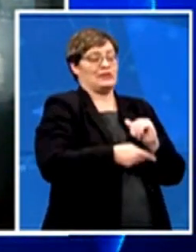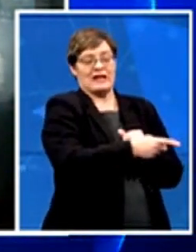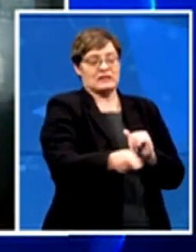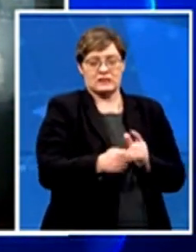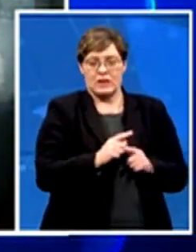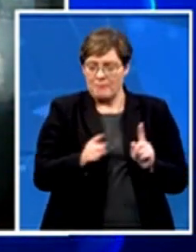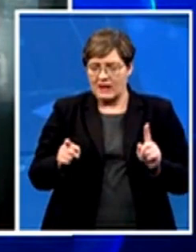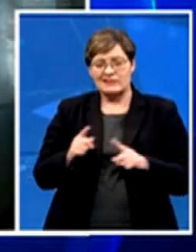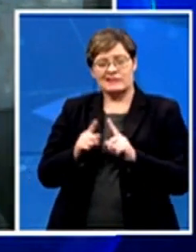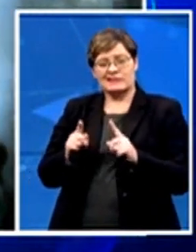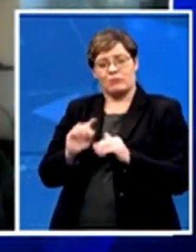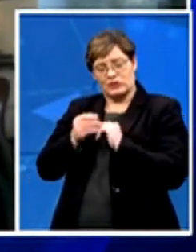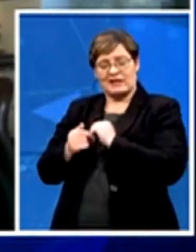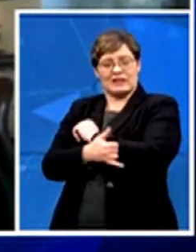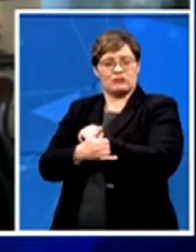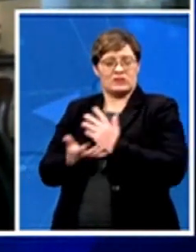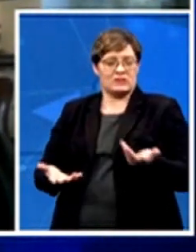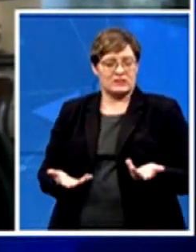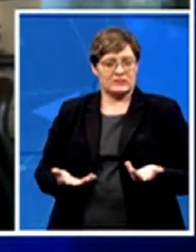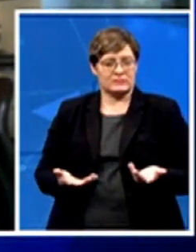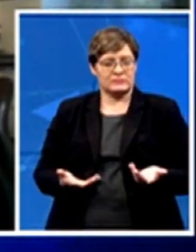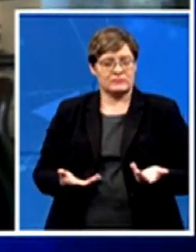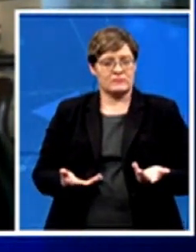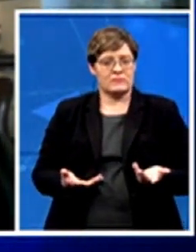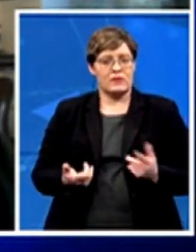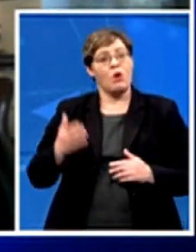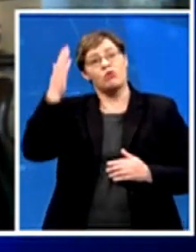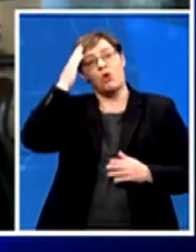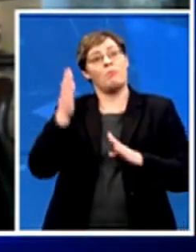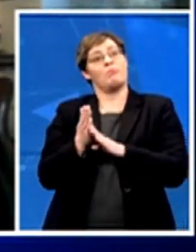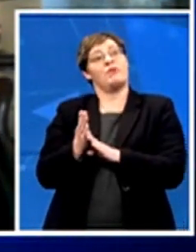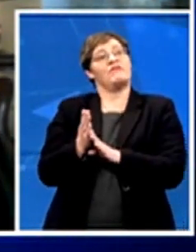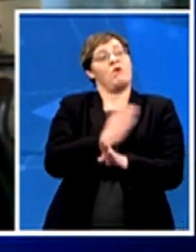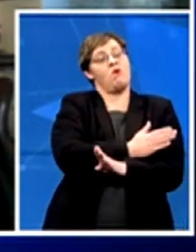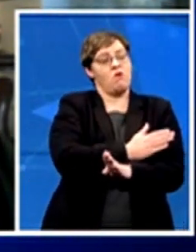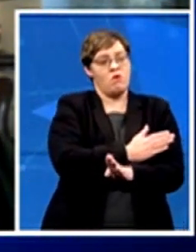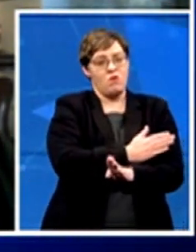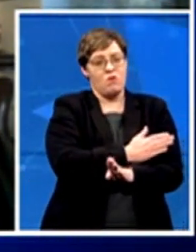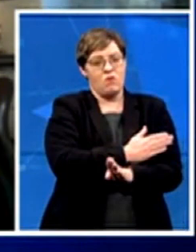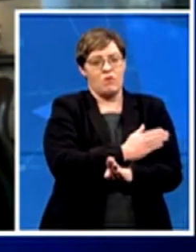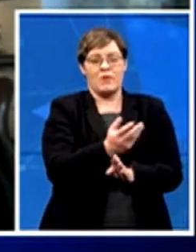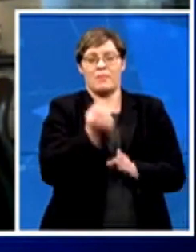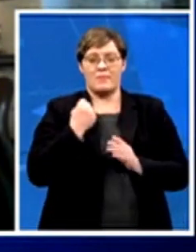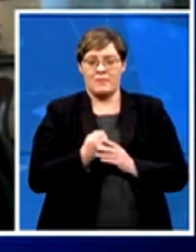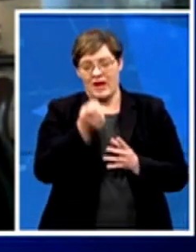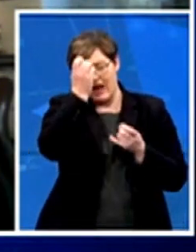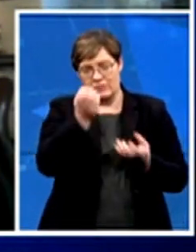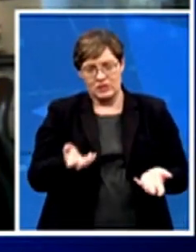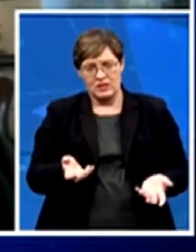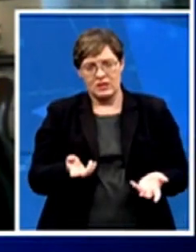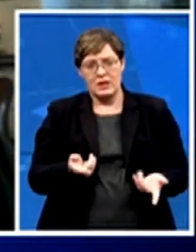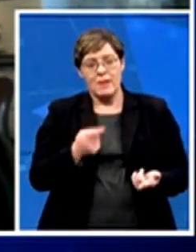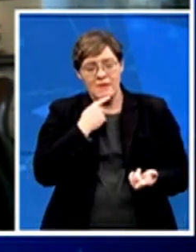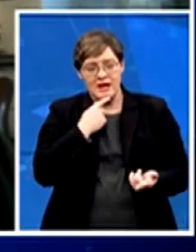advance that what they can collect in terms of the intelligence information could be of marginal value juxtaposed